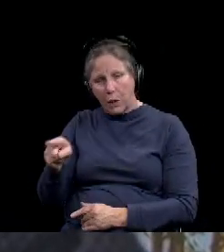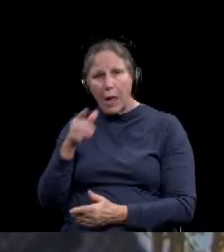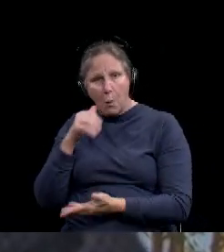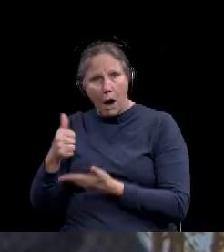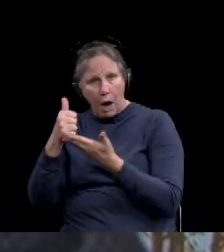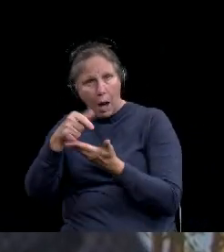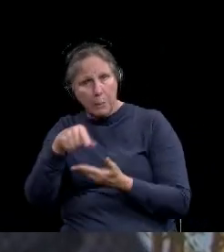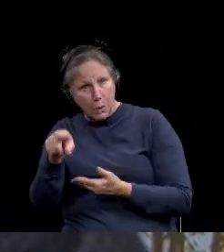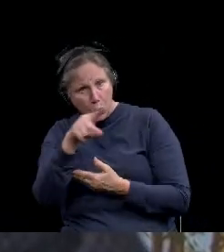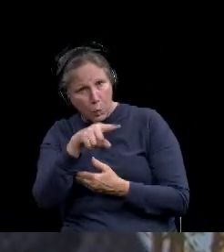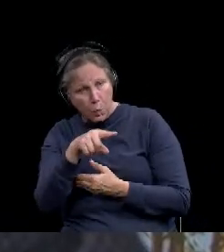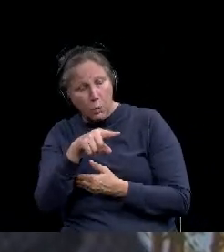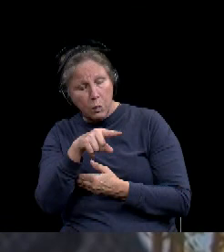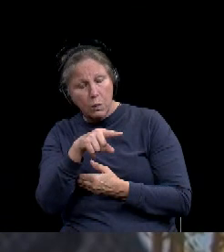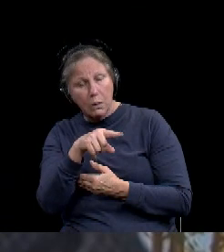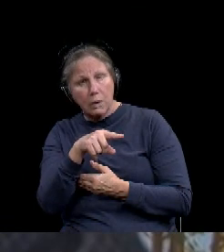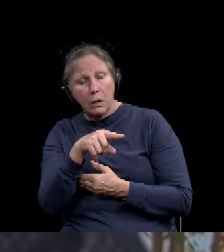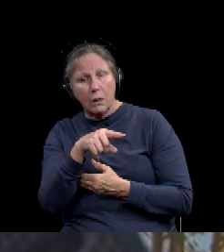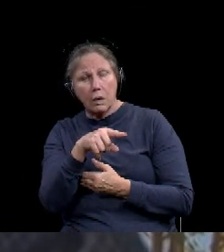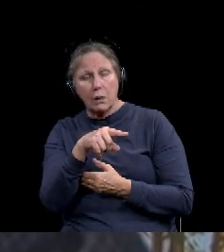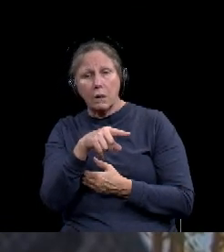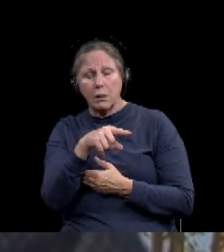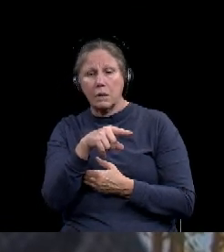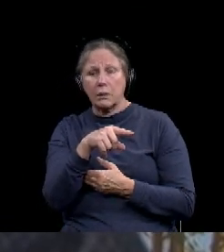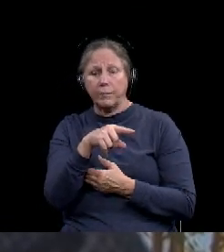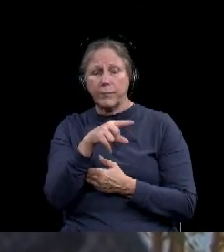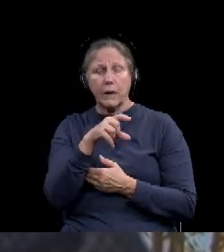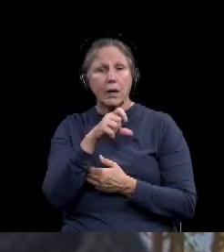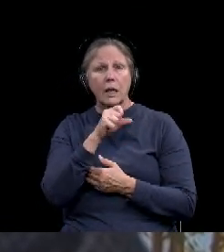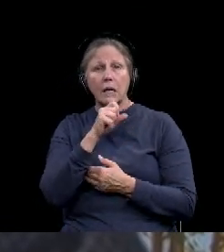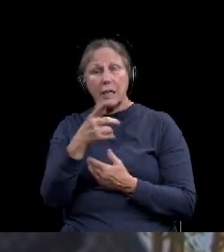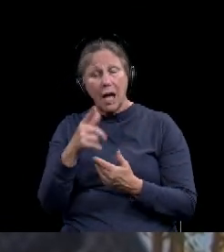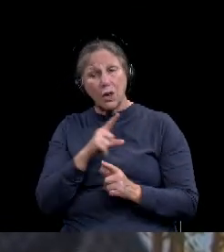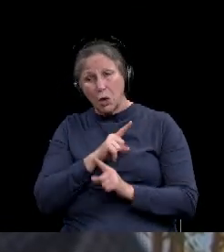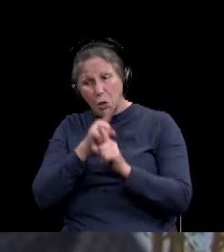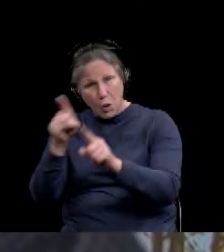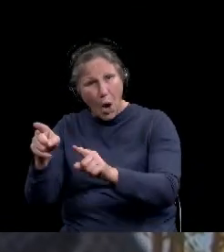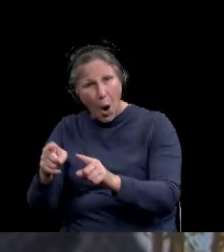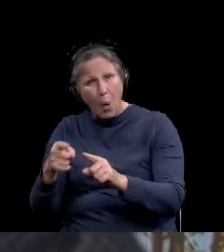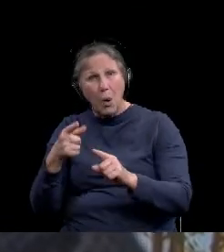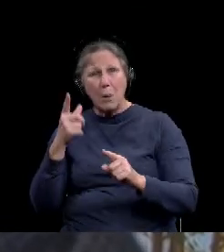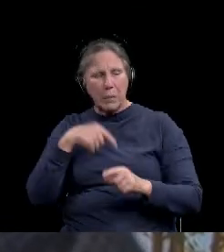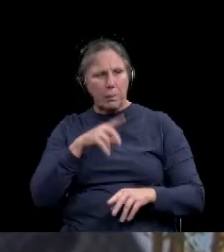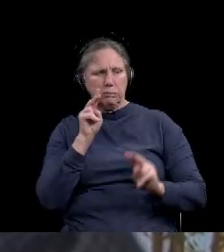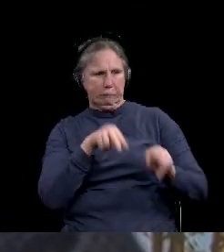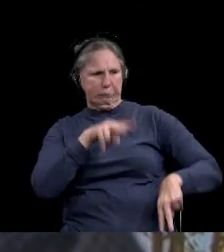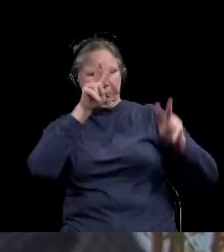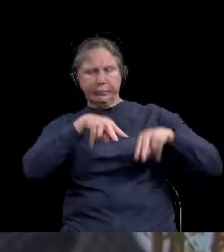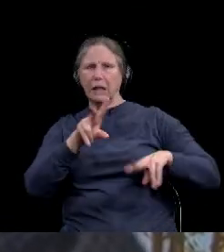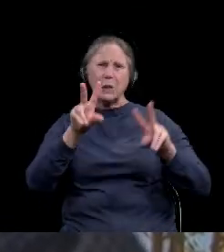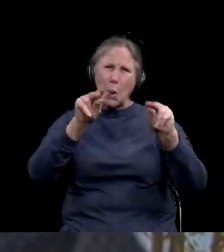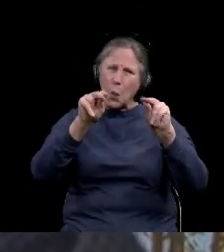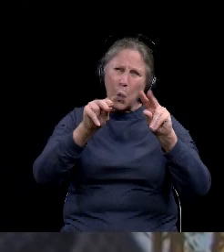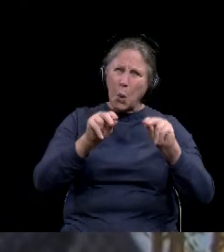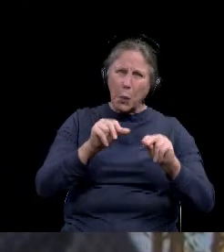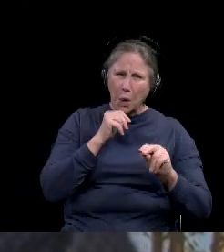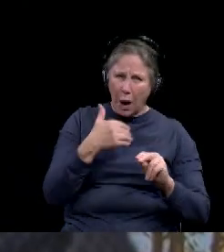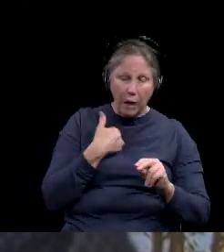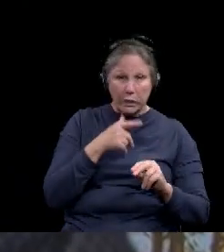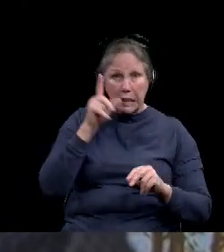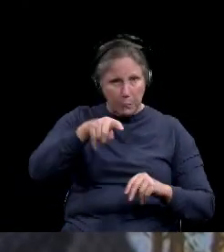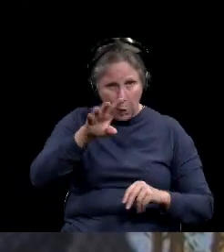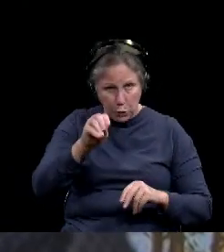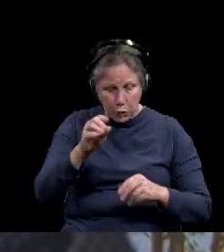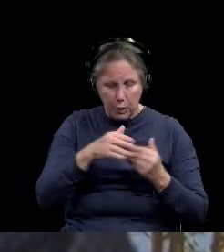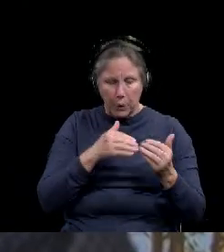help you. And, uh, there is no, there's, there is no stigma. There should be no stigma associated with reaching out for help in that situation. That is a